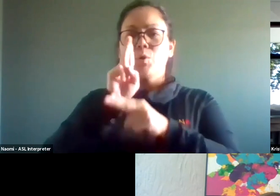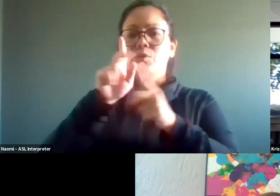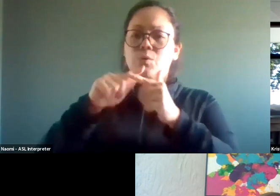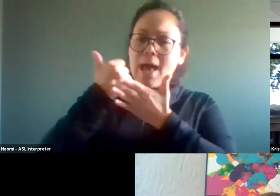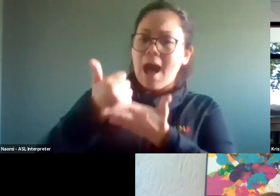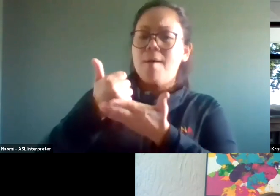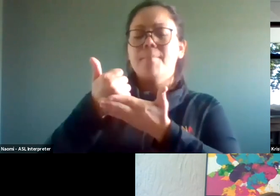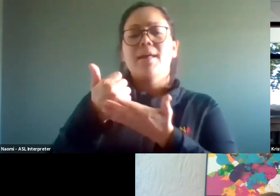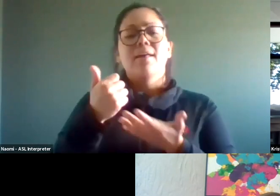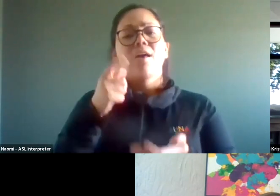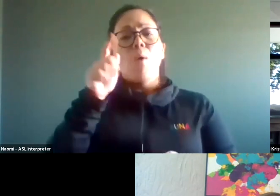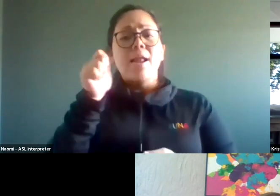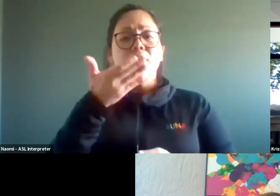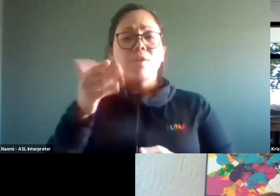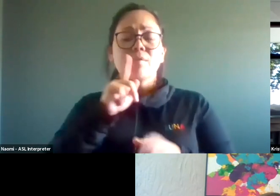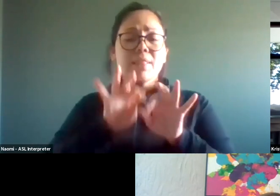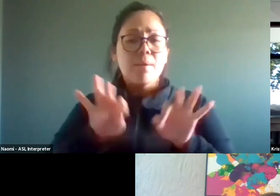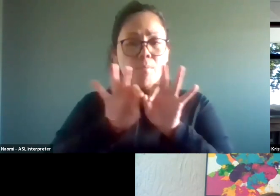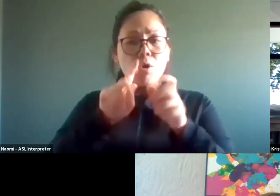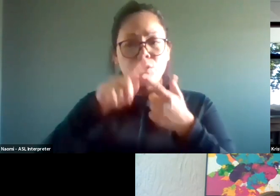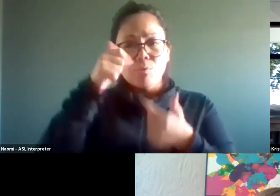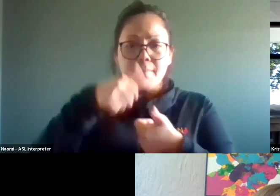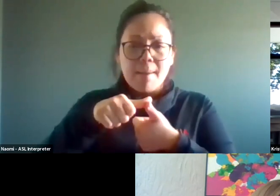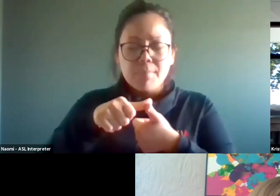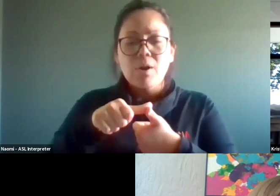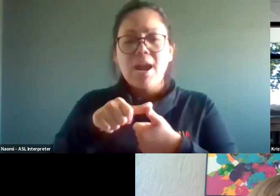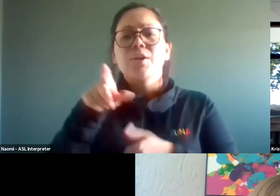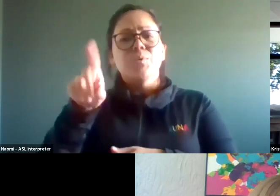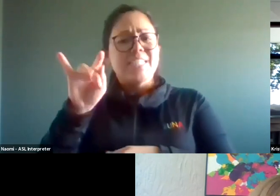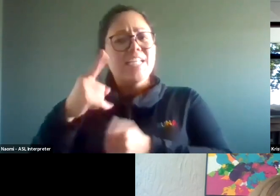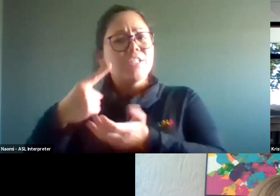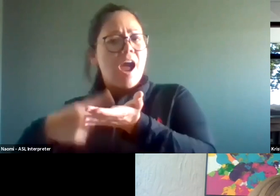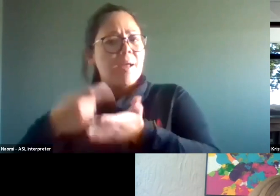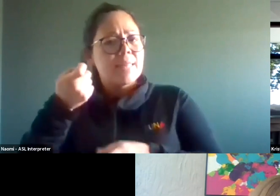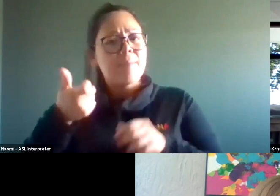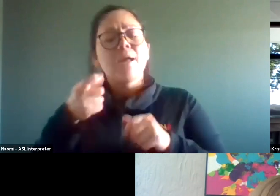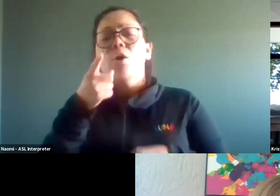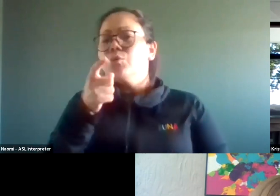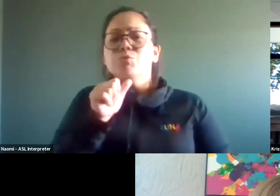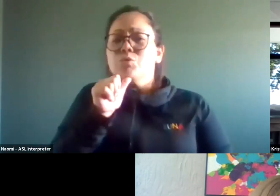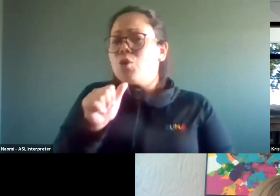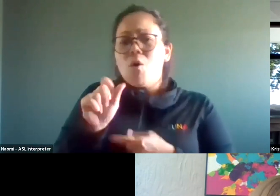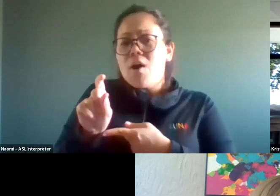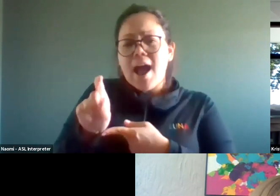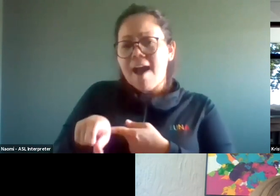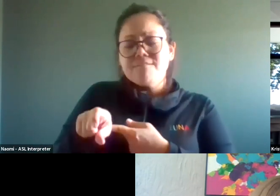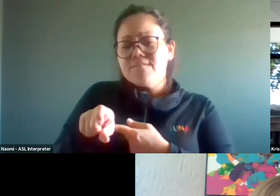and one other thing that's important to remember, and you touched on it, is that you don't have to